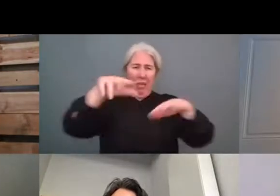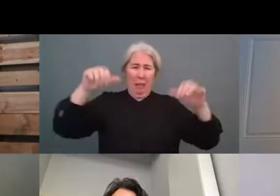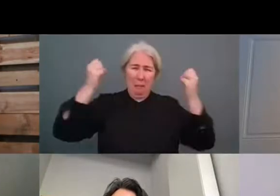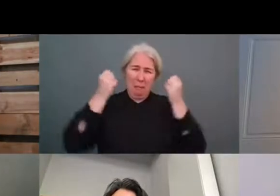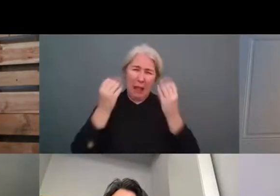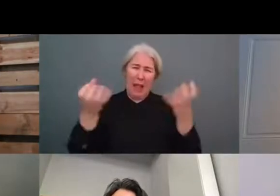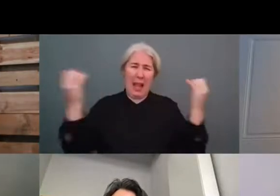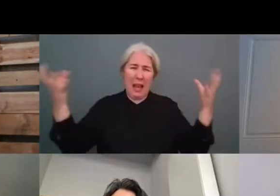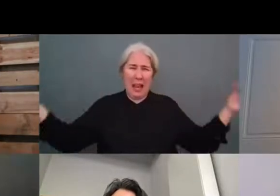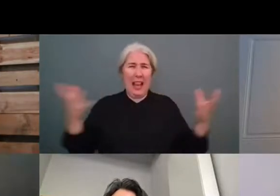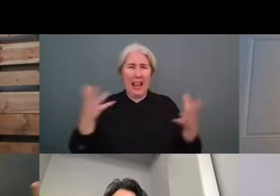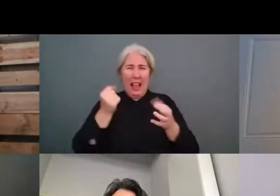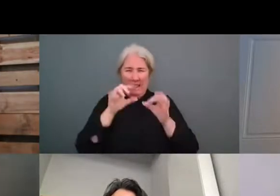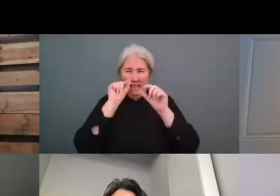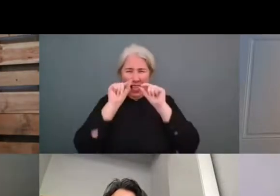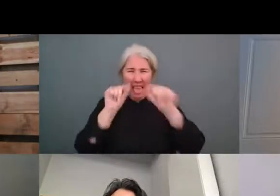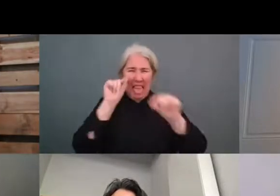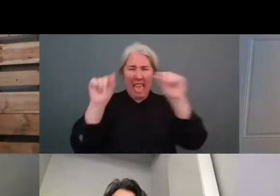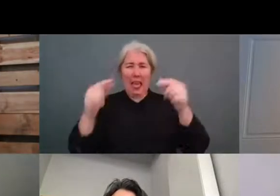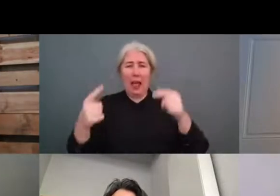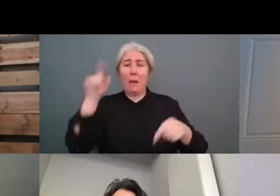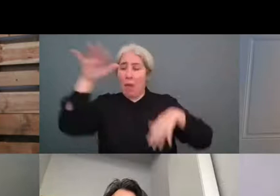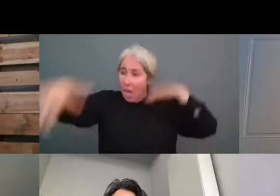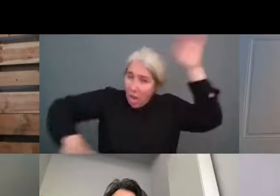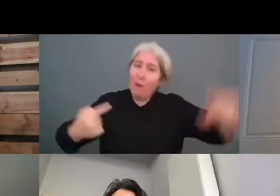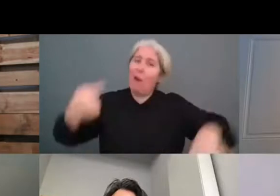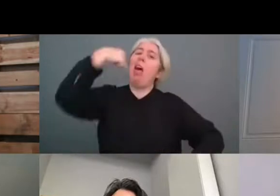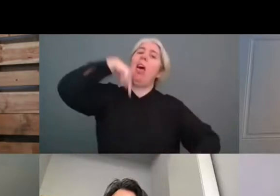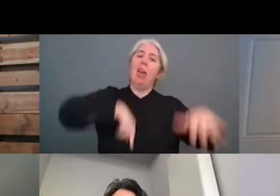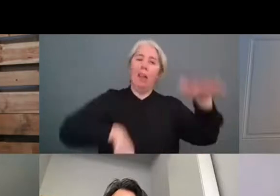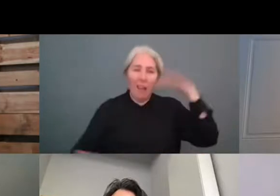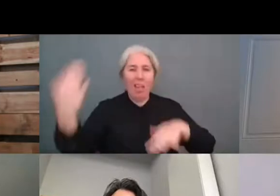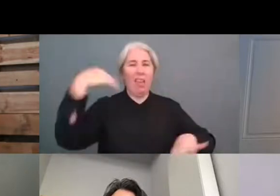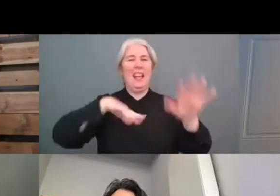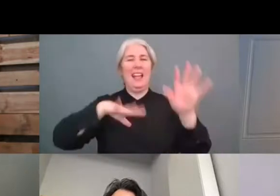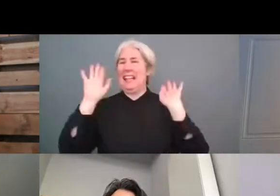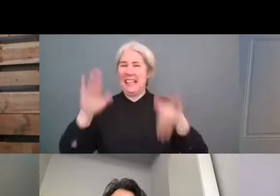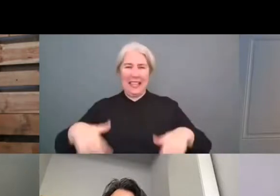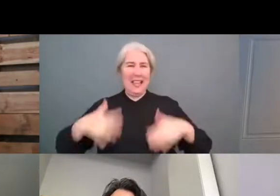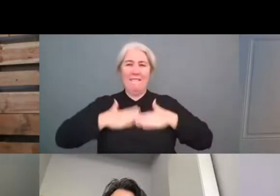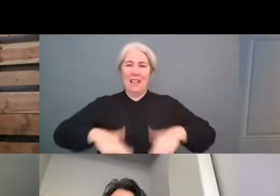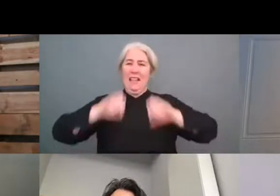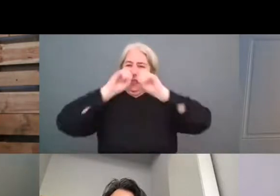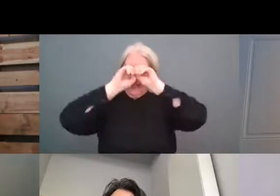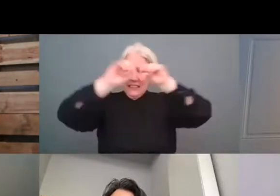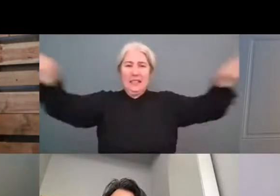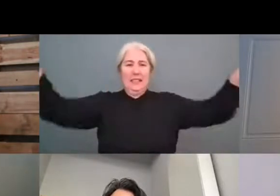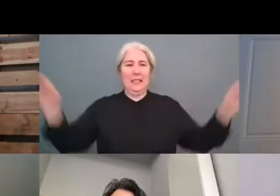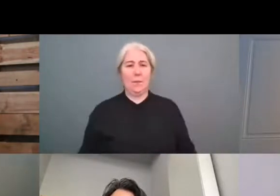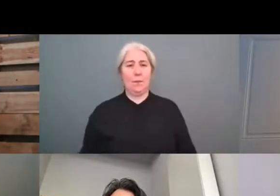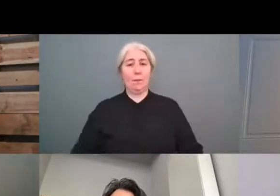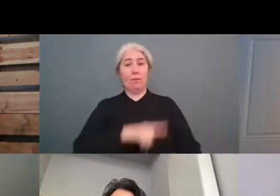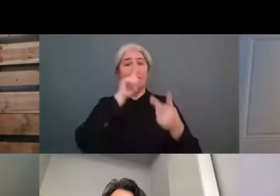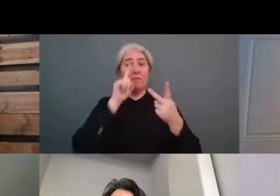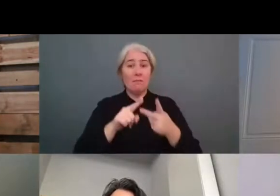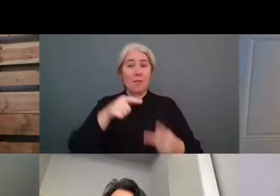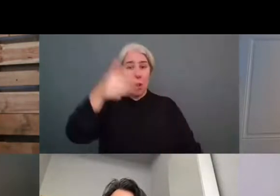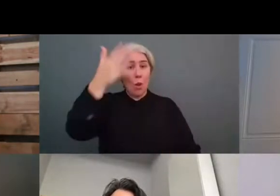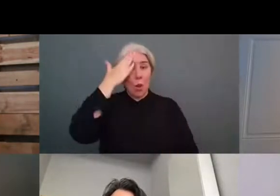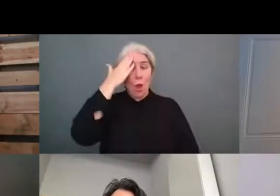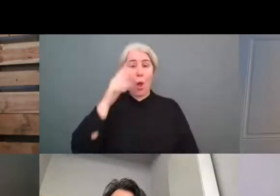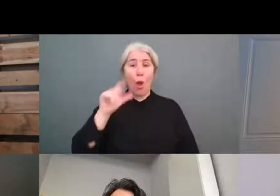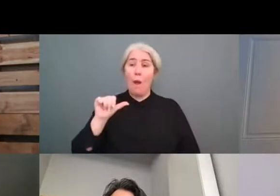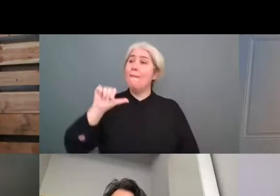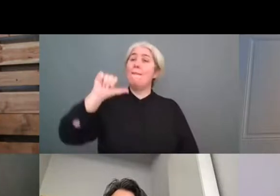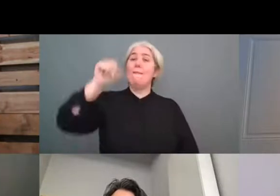spotlight and to mimic the journey of a cigarette butt because for 32 years the cigarette butt has been the first uh plastic waste in the